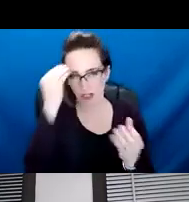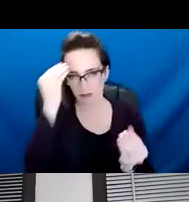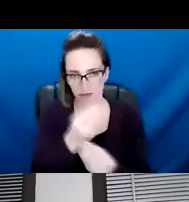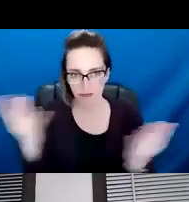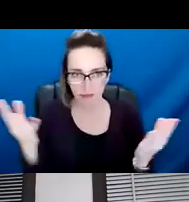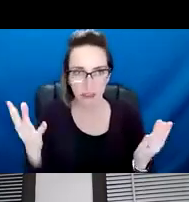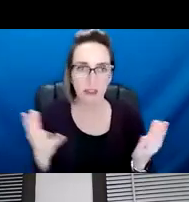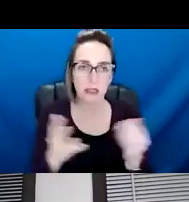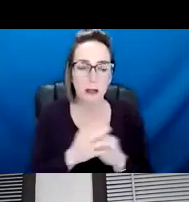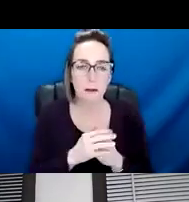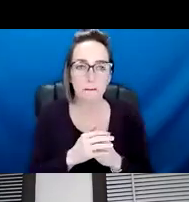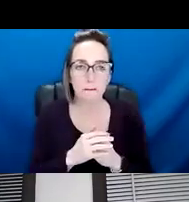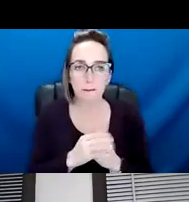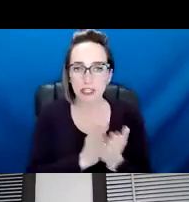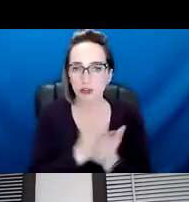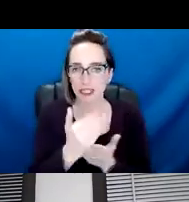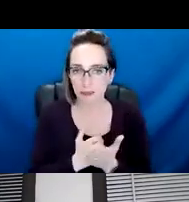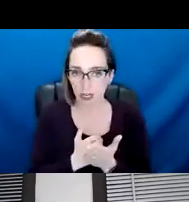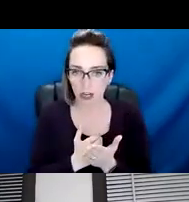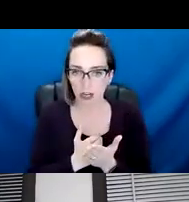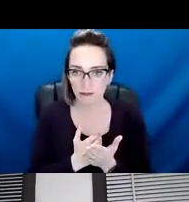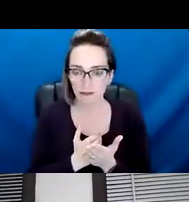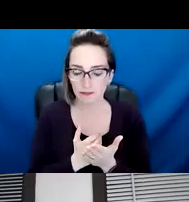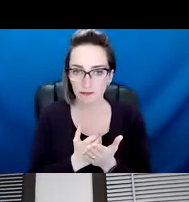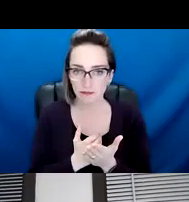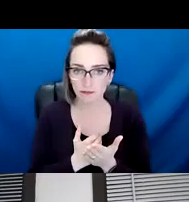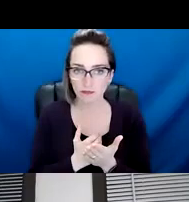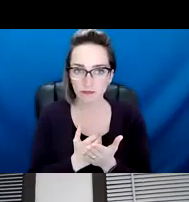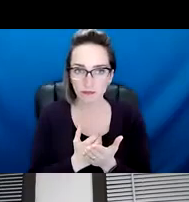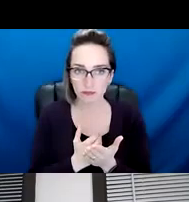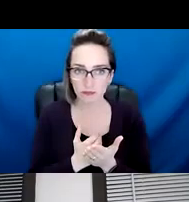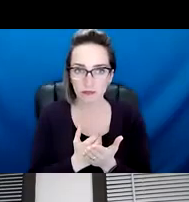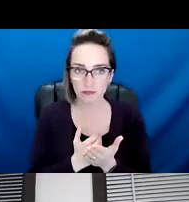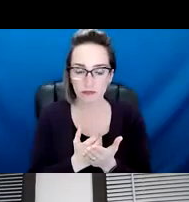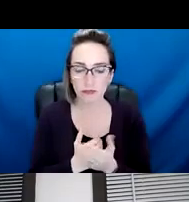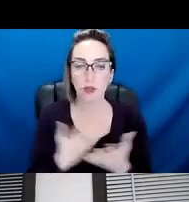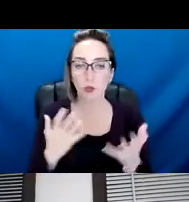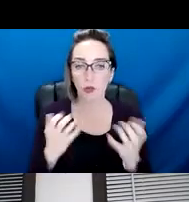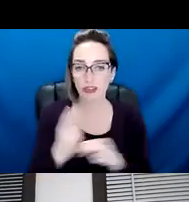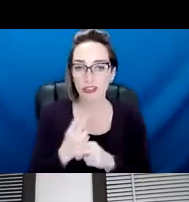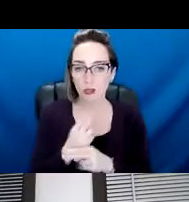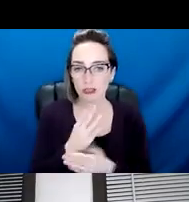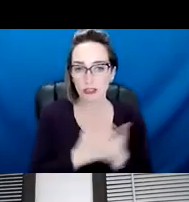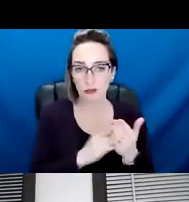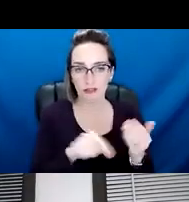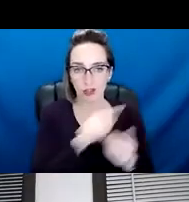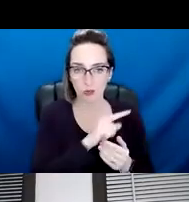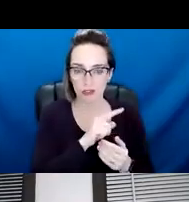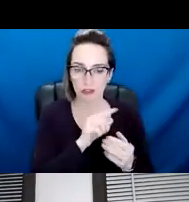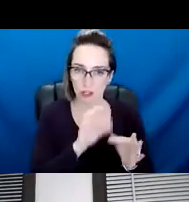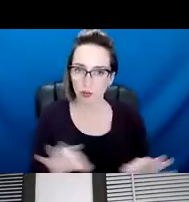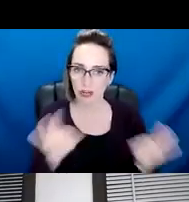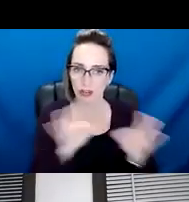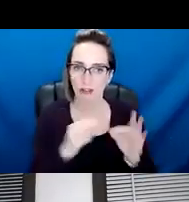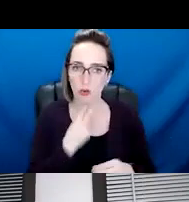to level set. Um, so I think the idea around it was to, you know, use some of these credible messengers to help get the word out